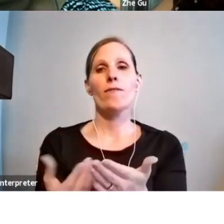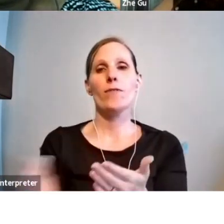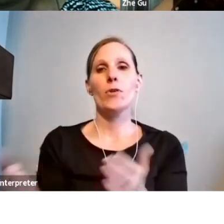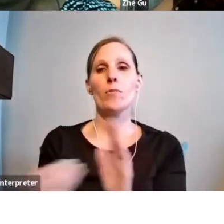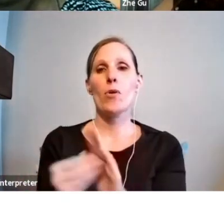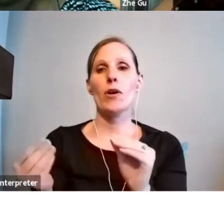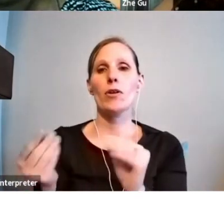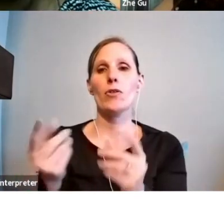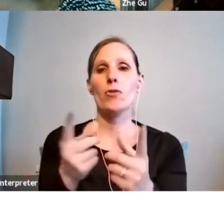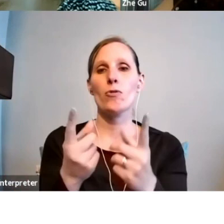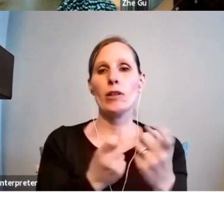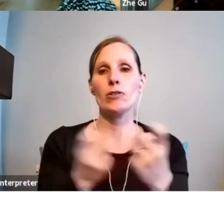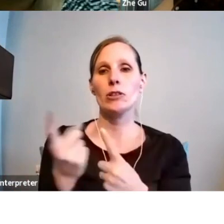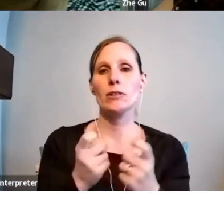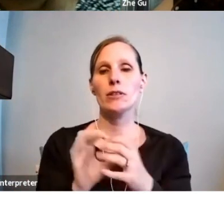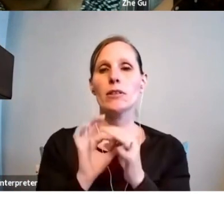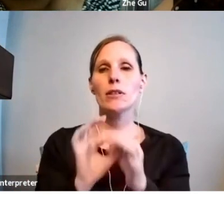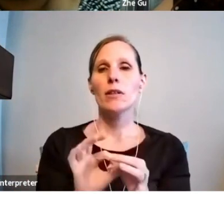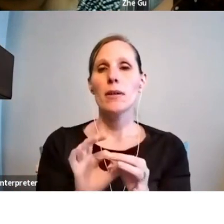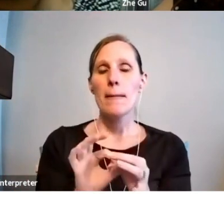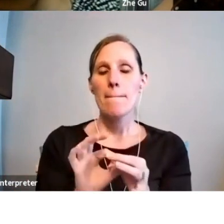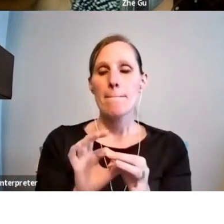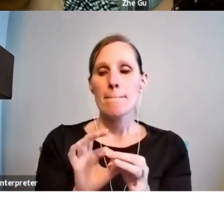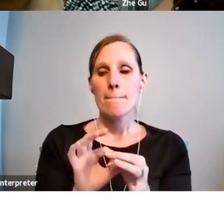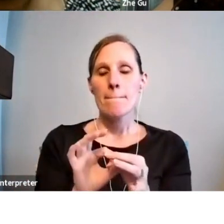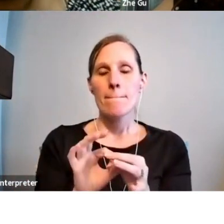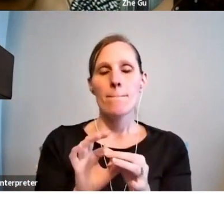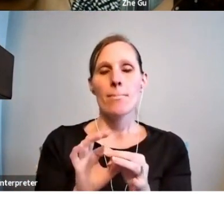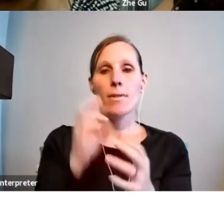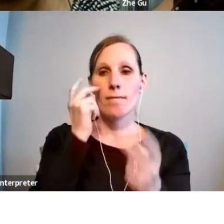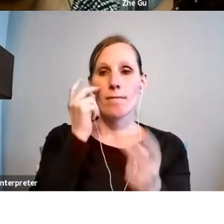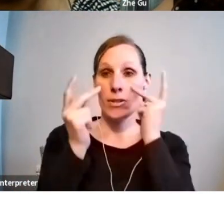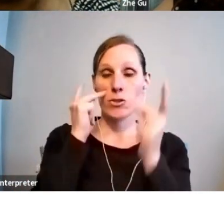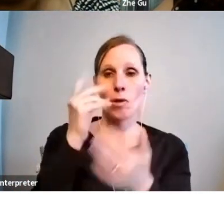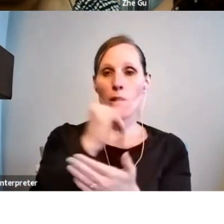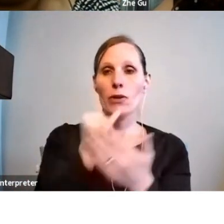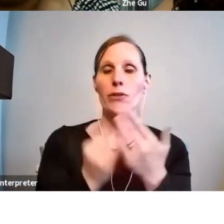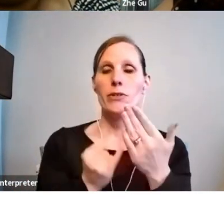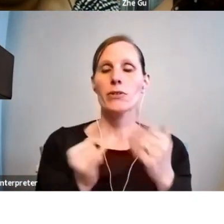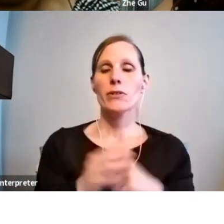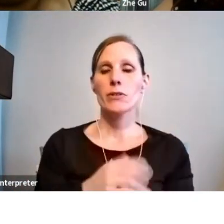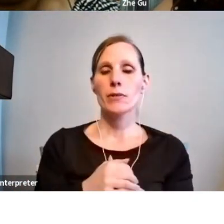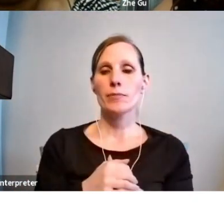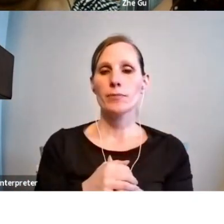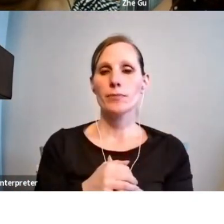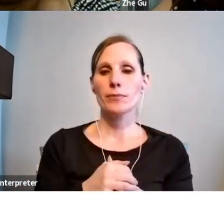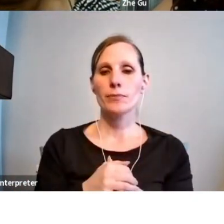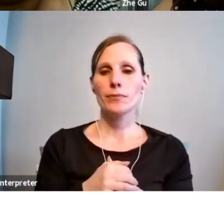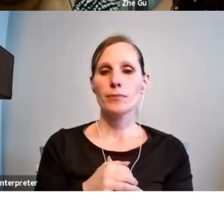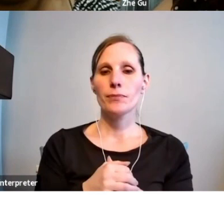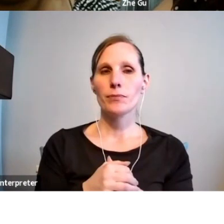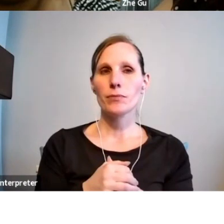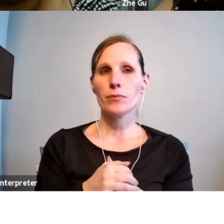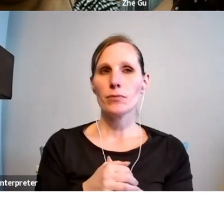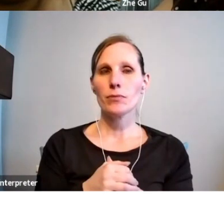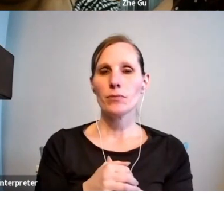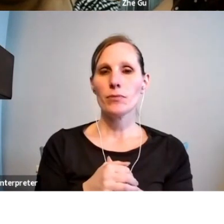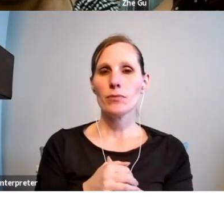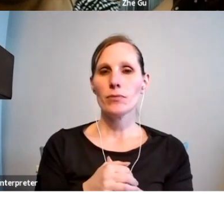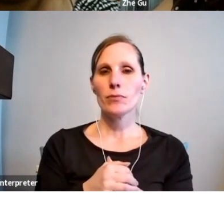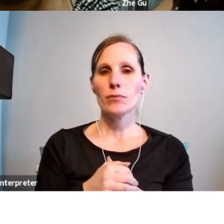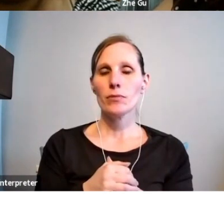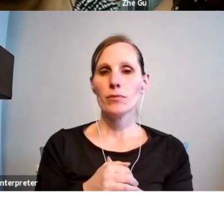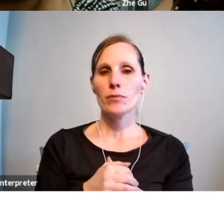um, about, uh, visual arts. Um, can things, do you have to have an exhibition venue